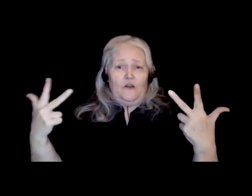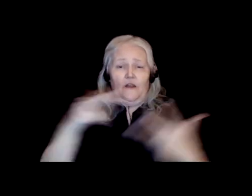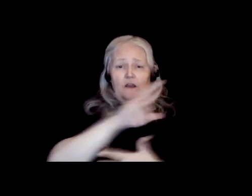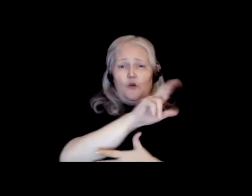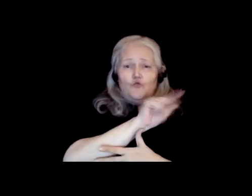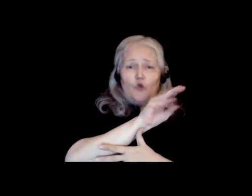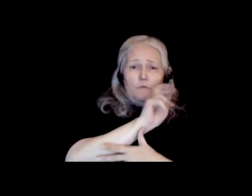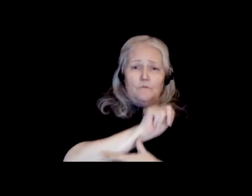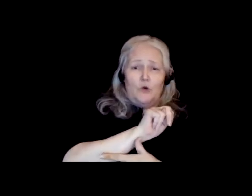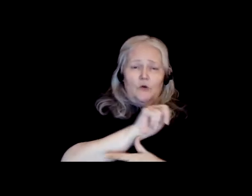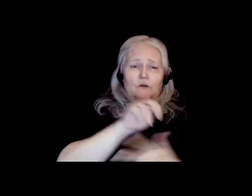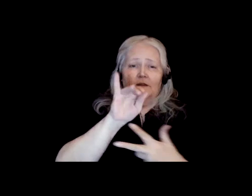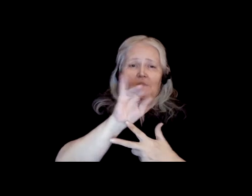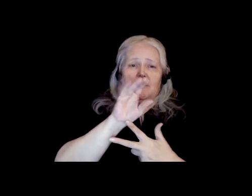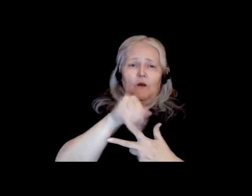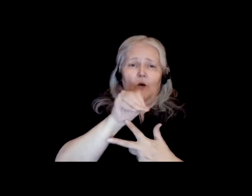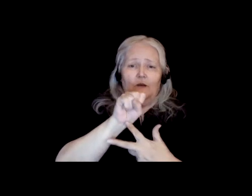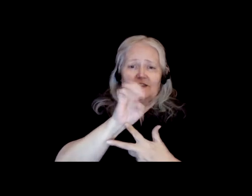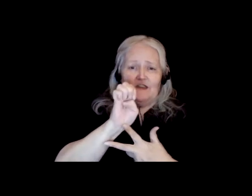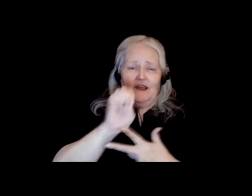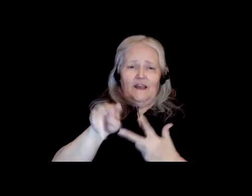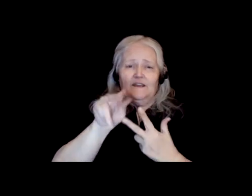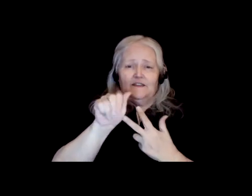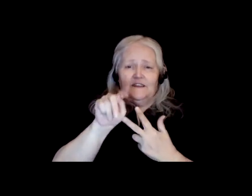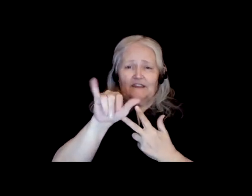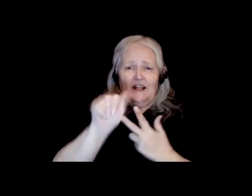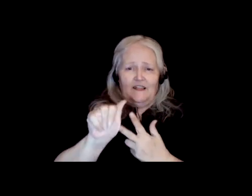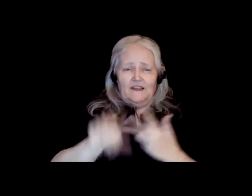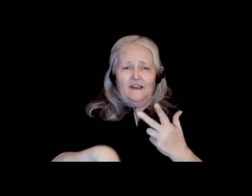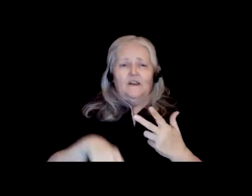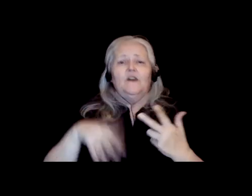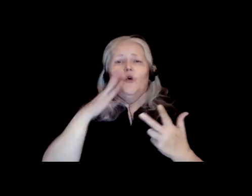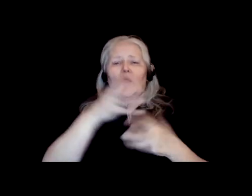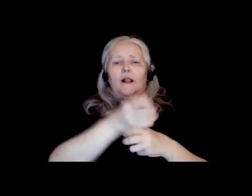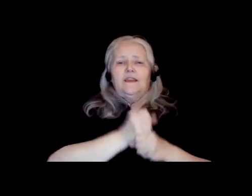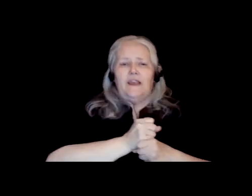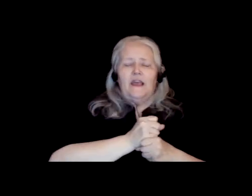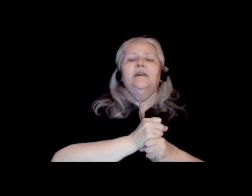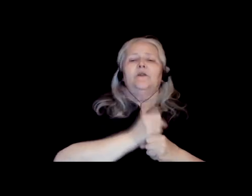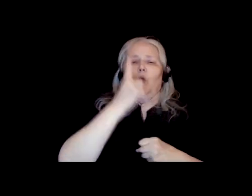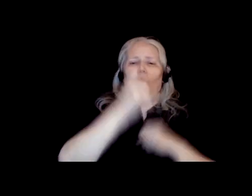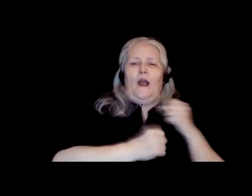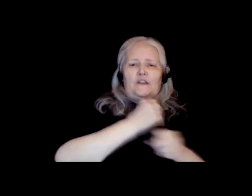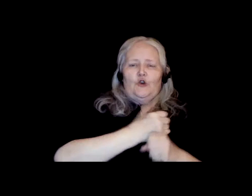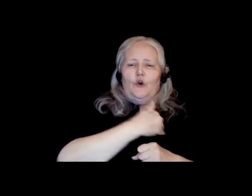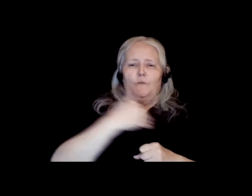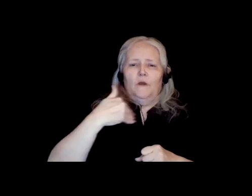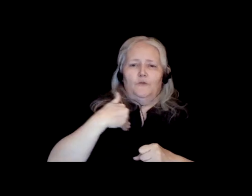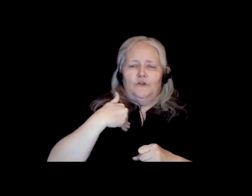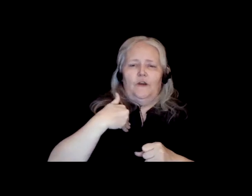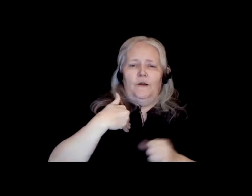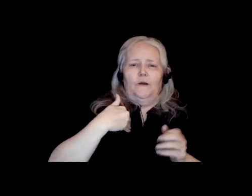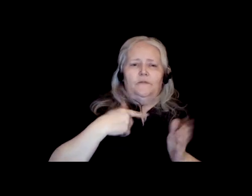Ramon Escamilla, Jose Ignacio Walde, and Natalia Pomales will receive a one-year membership renewal.